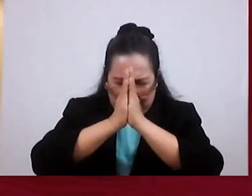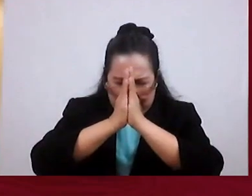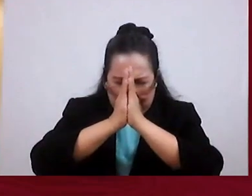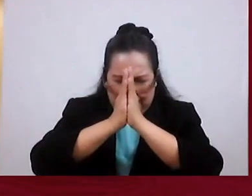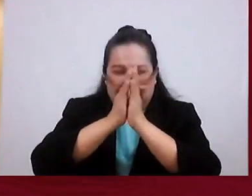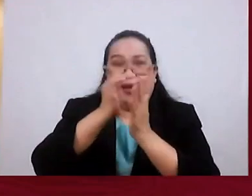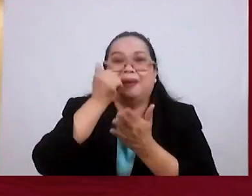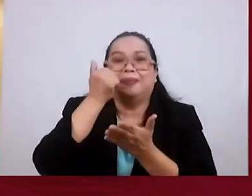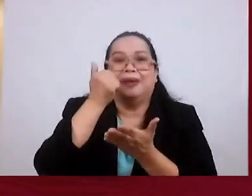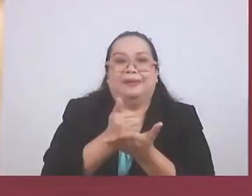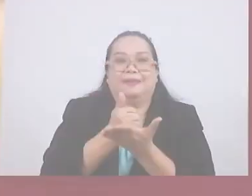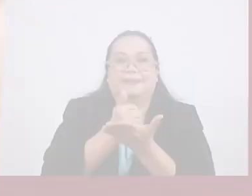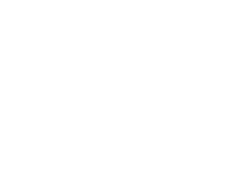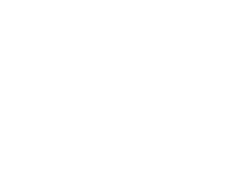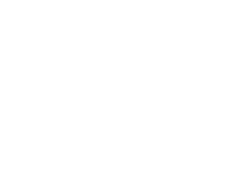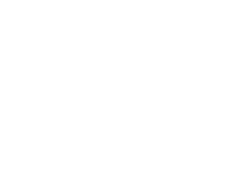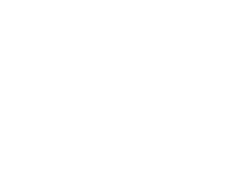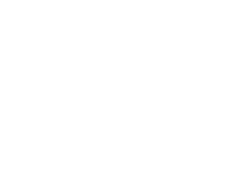Amen